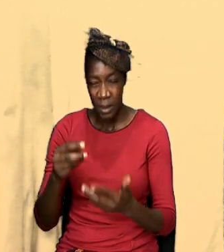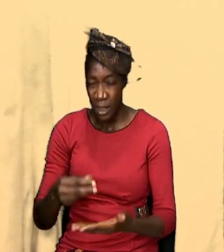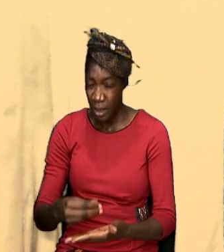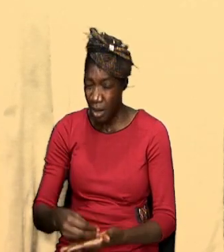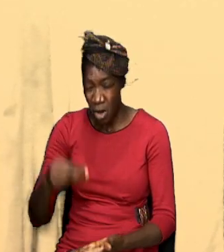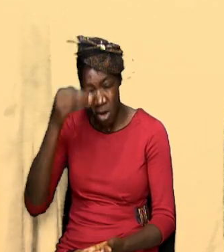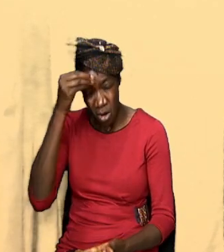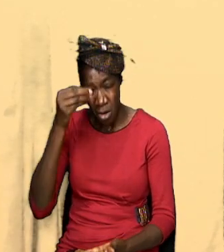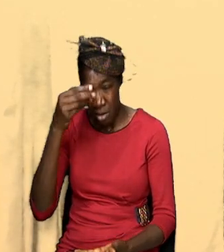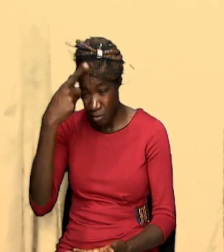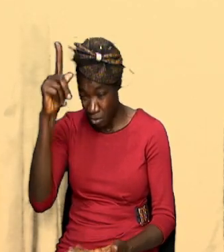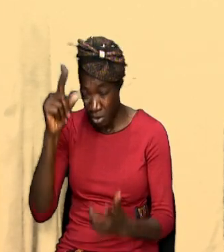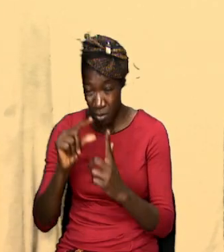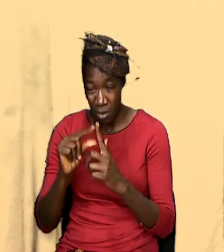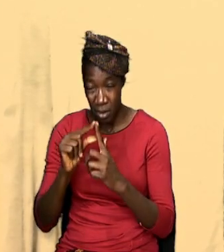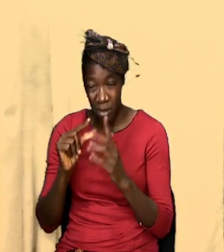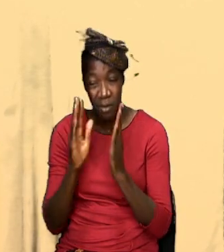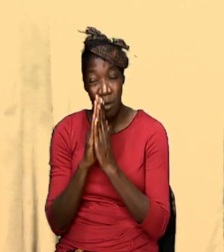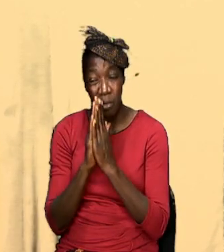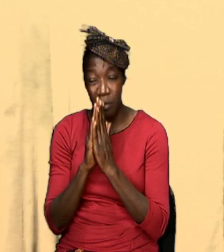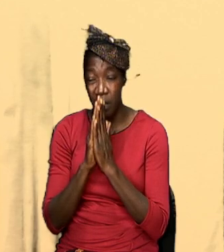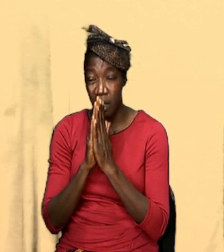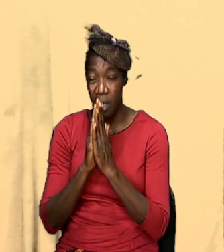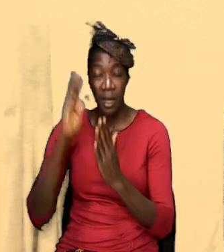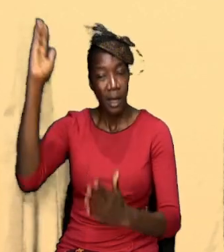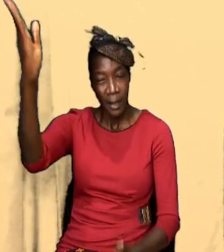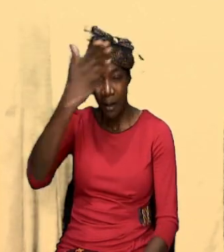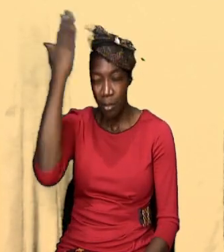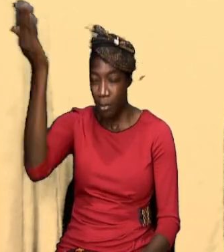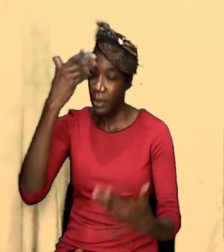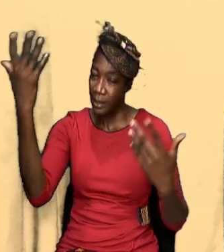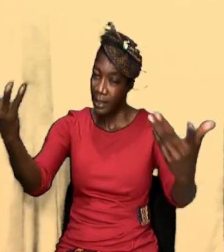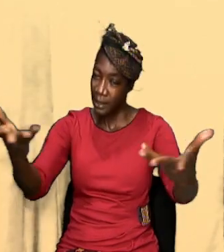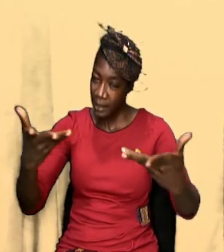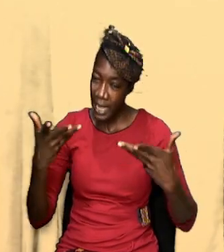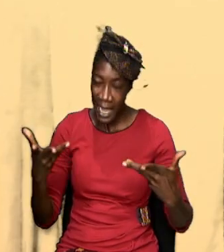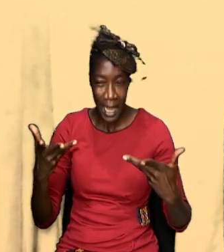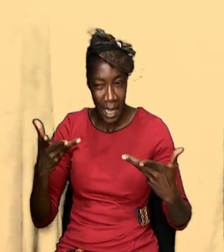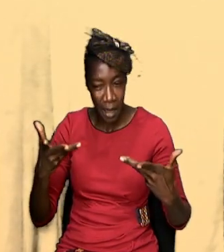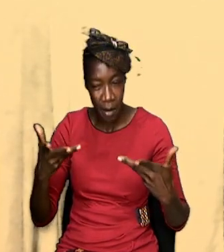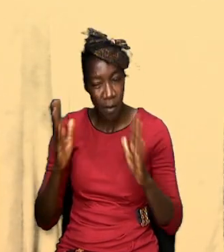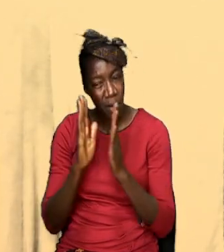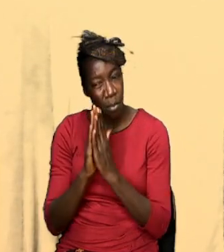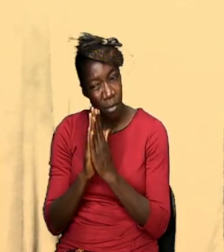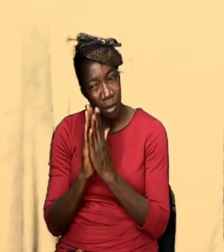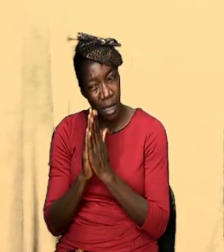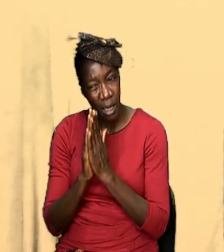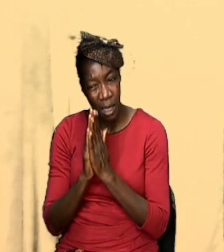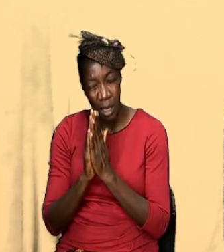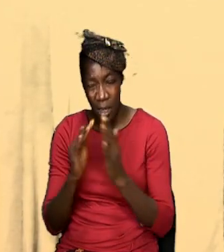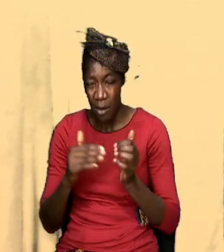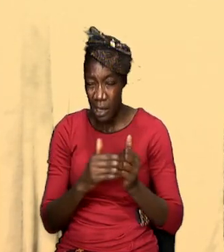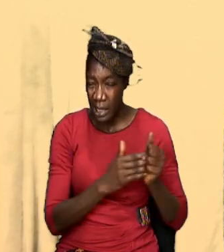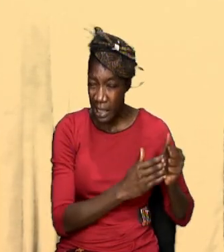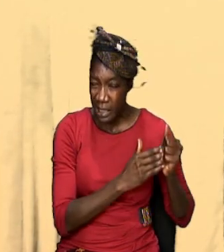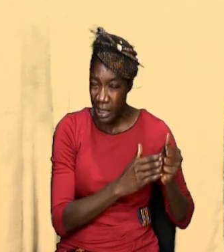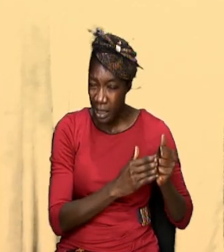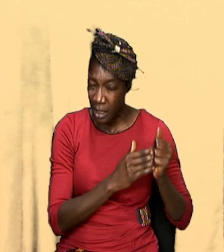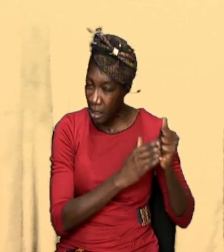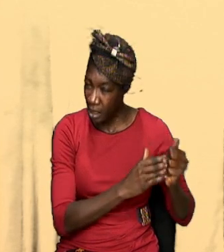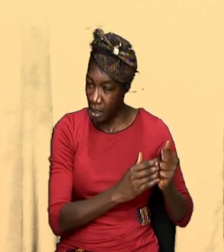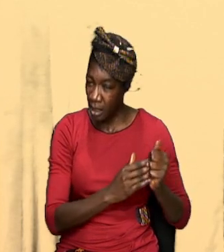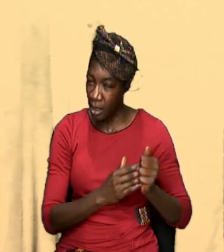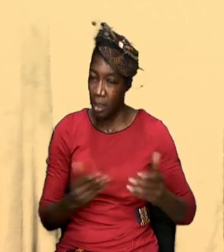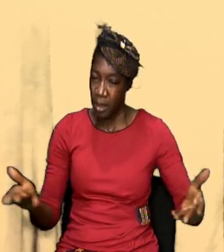your words Jesus we pray that your presence will be here we pray oh God that it will lead and it will guide us